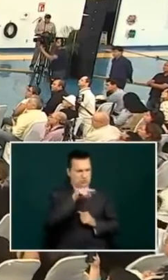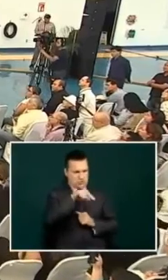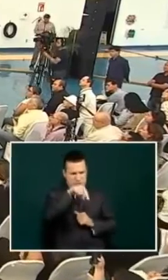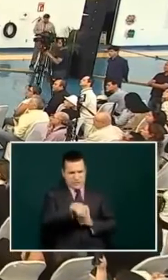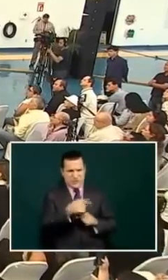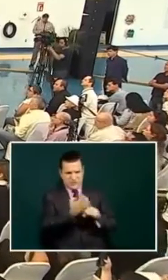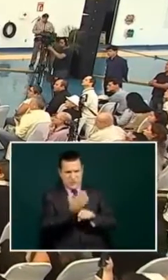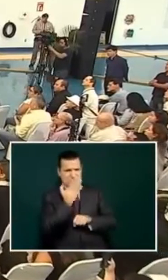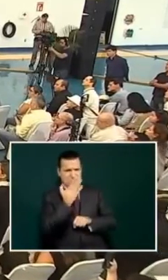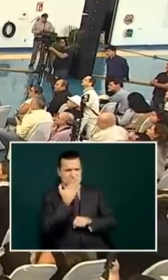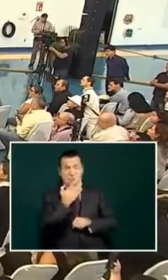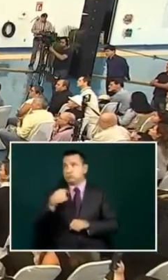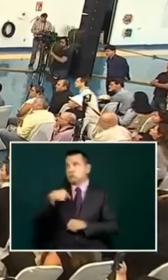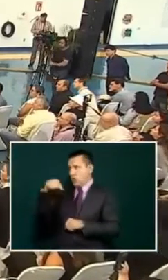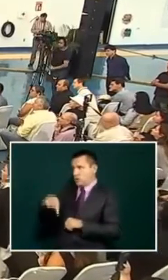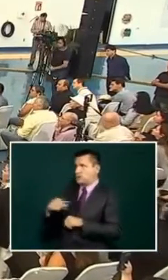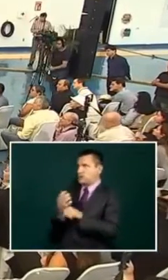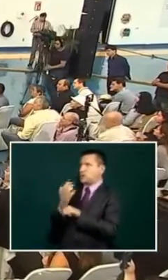she's from sonora